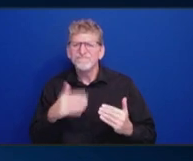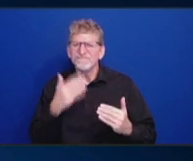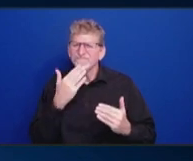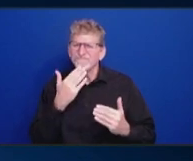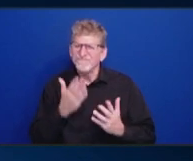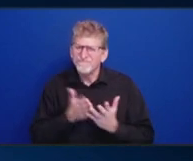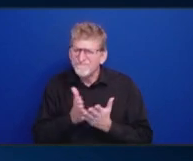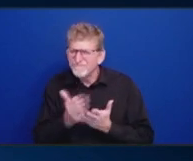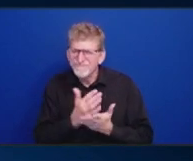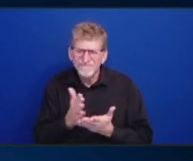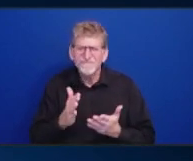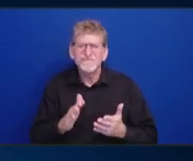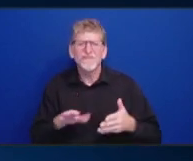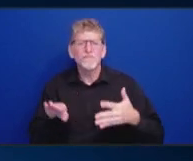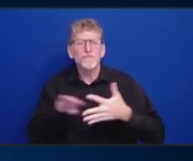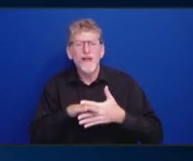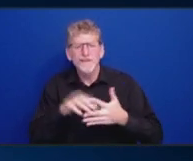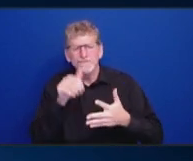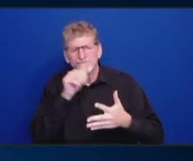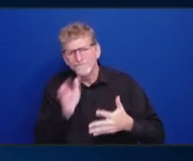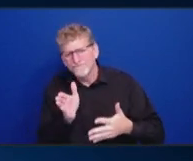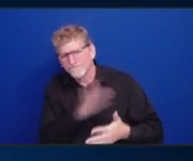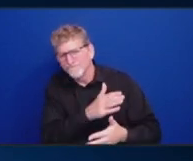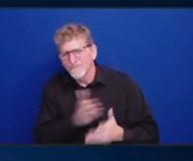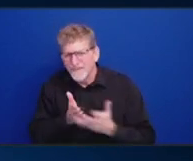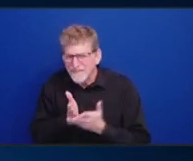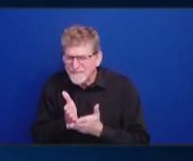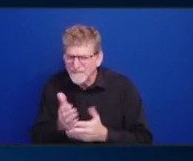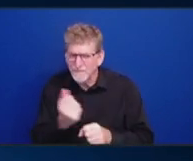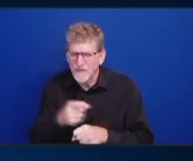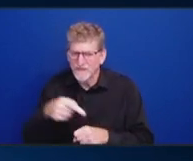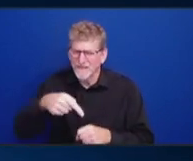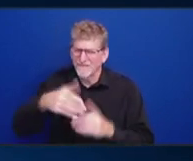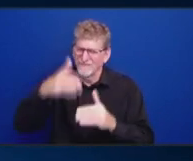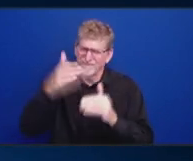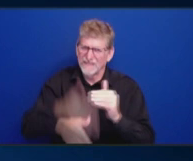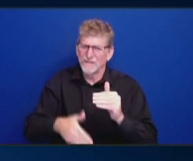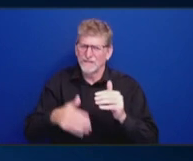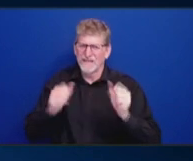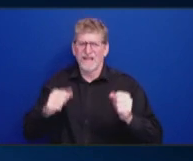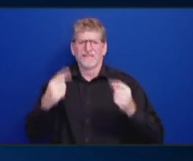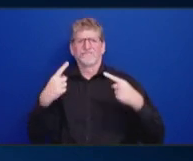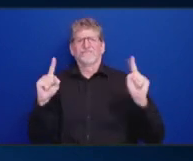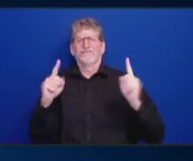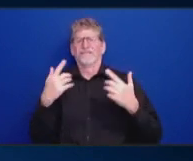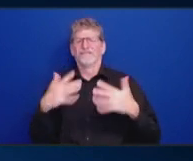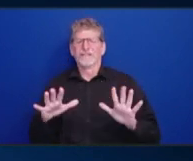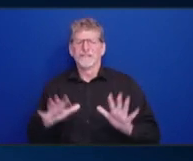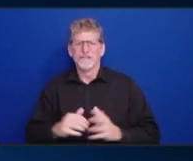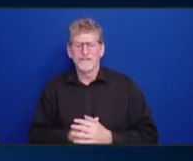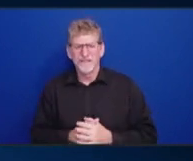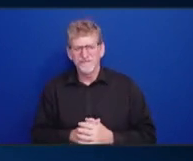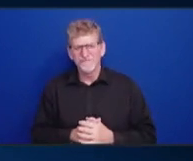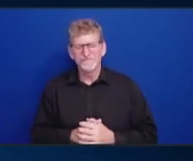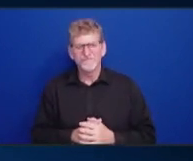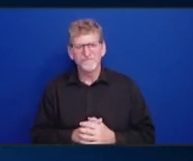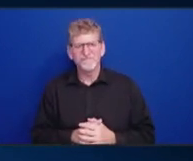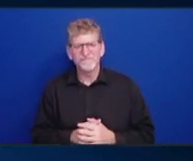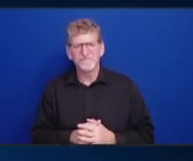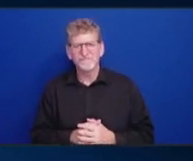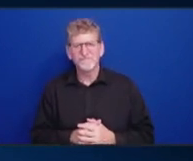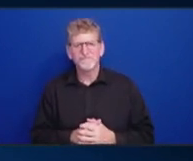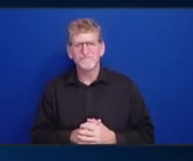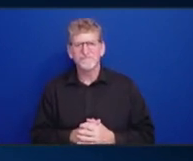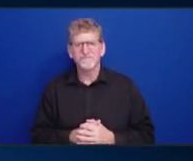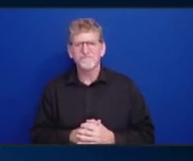are and to really make sure we can get this in. I'm just going to blow right through break because we are